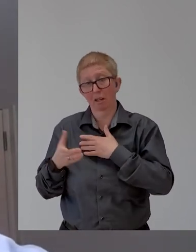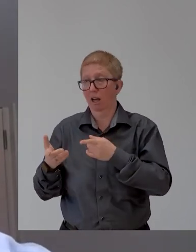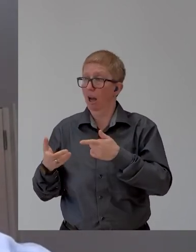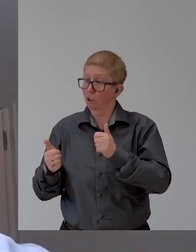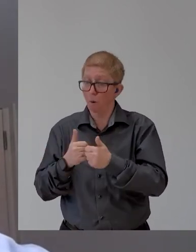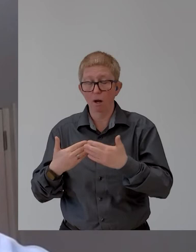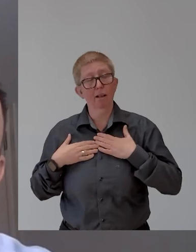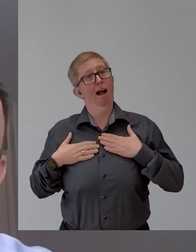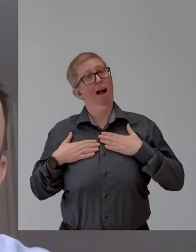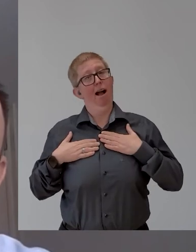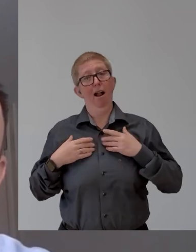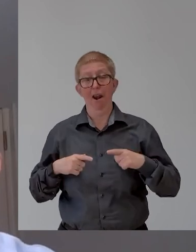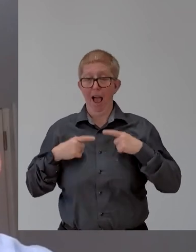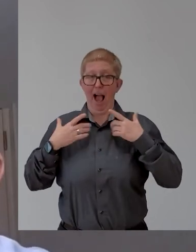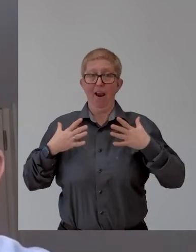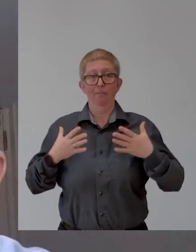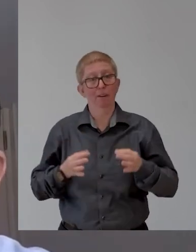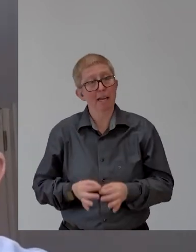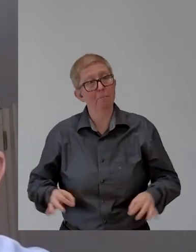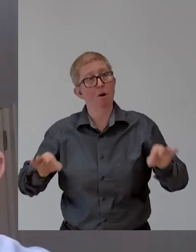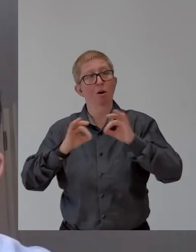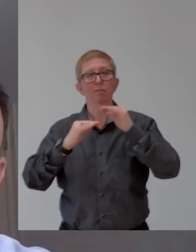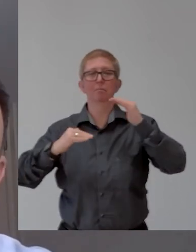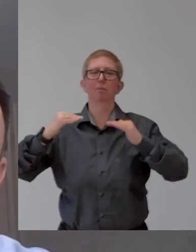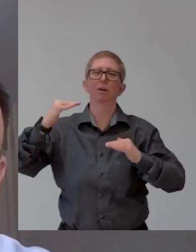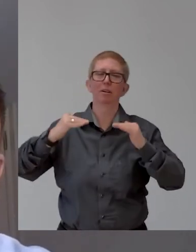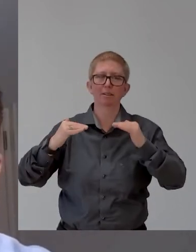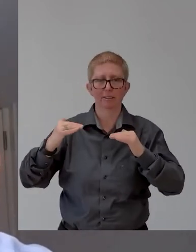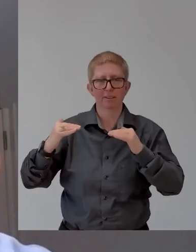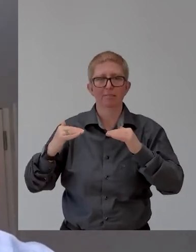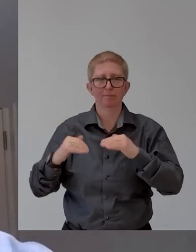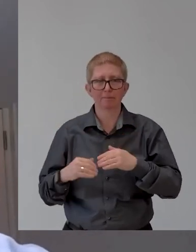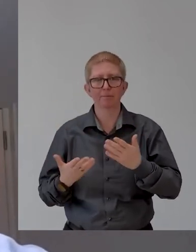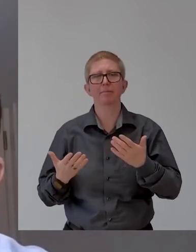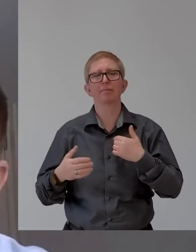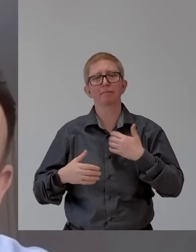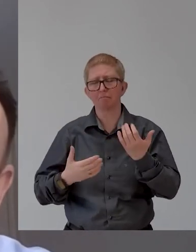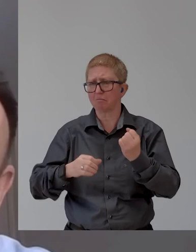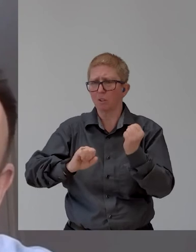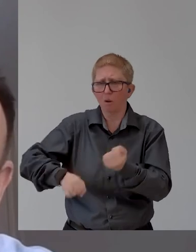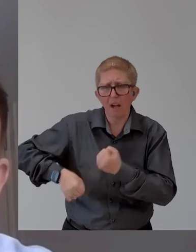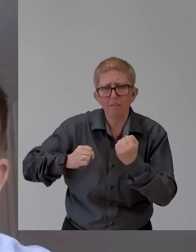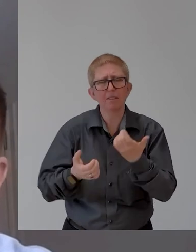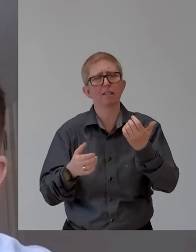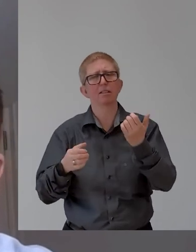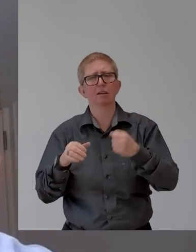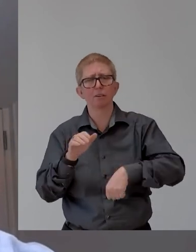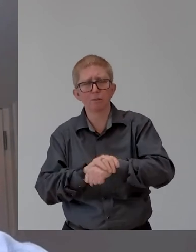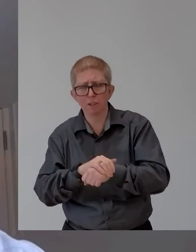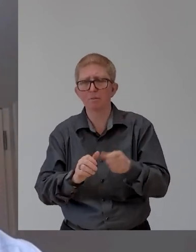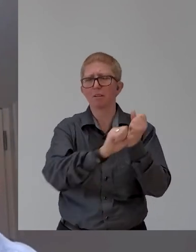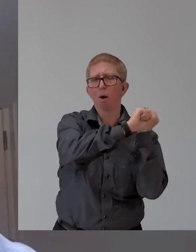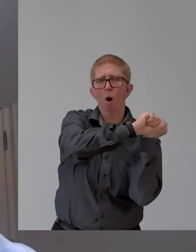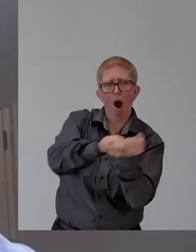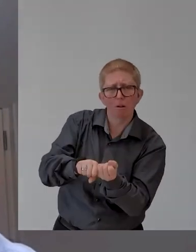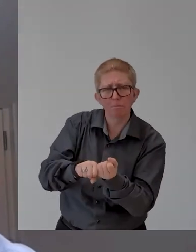my university, uh, rowing, uh, uh, football and at rugby, although I'm a lot smaller than Steve